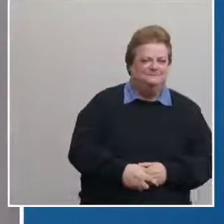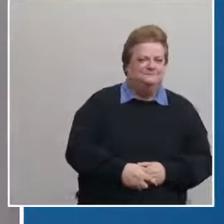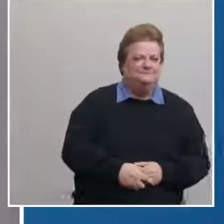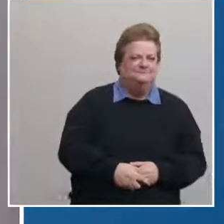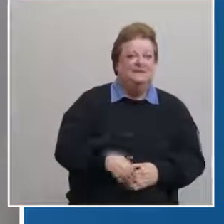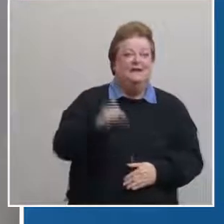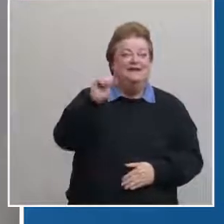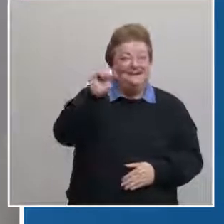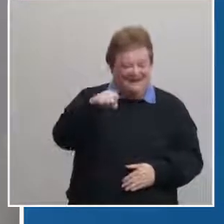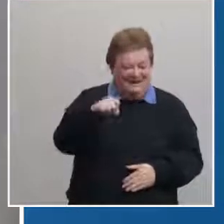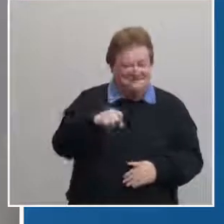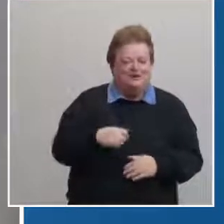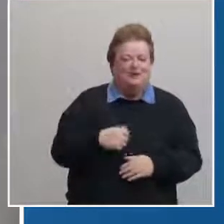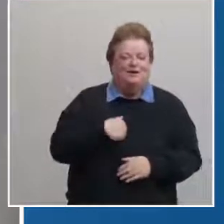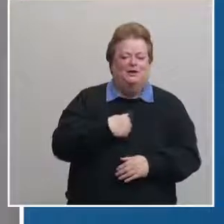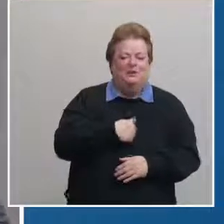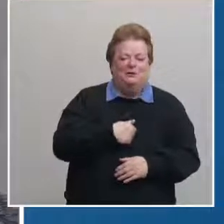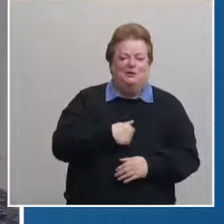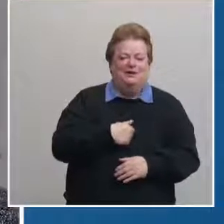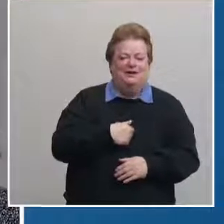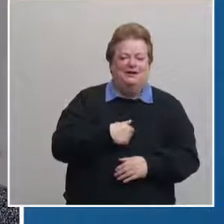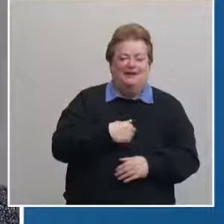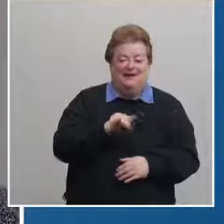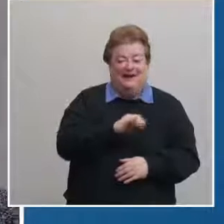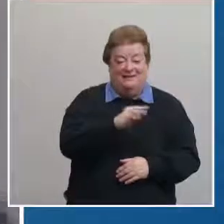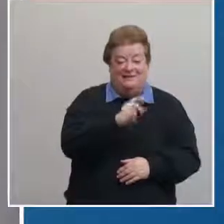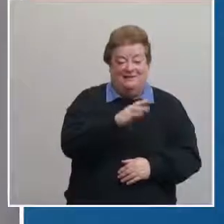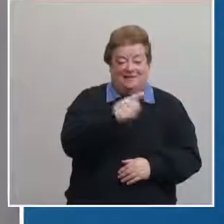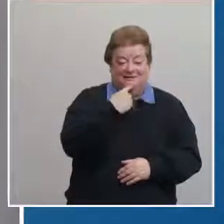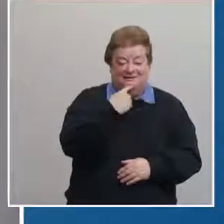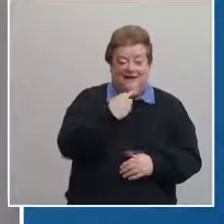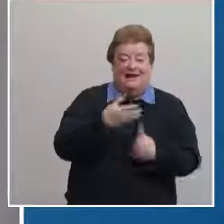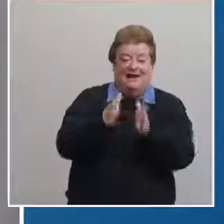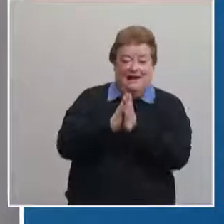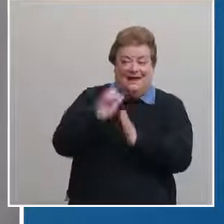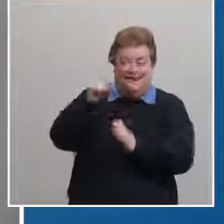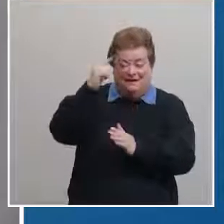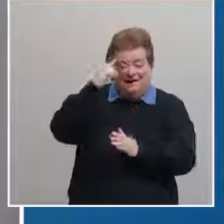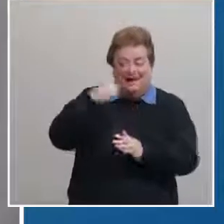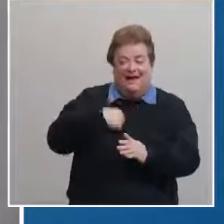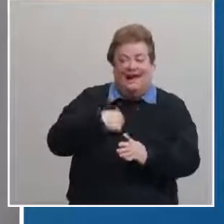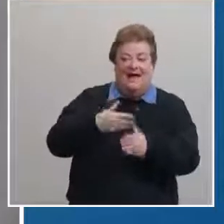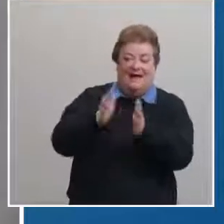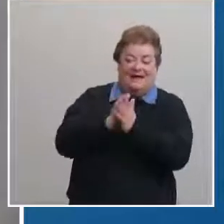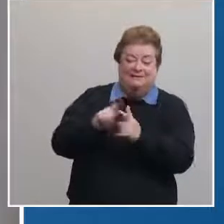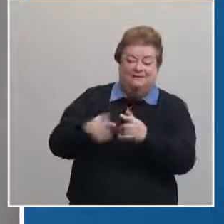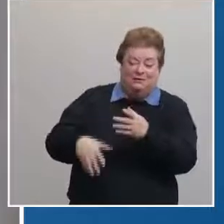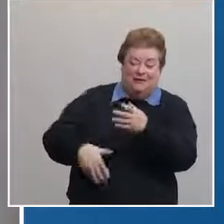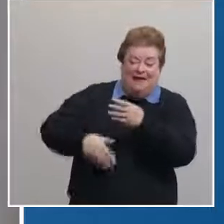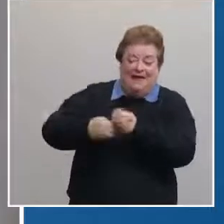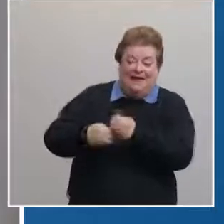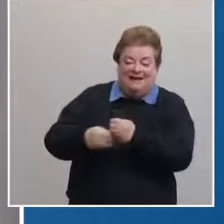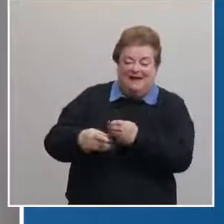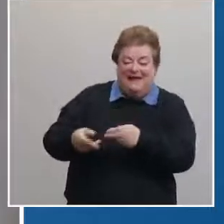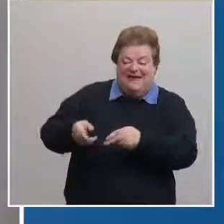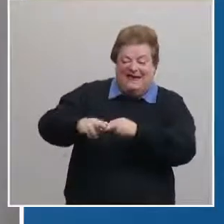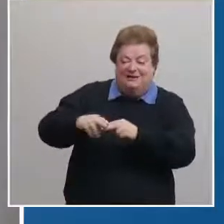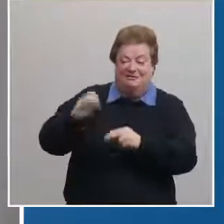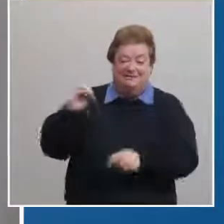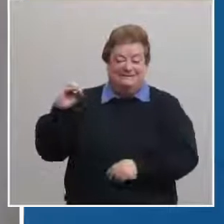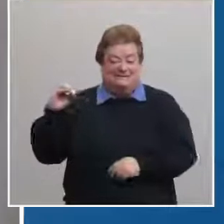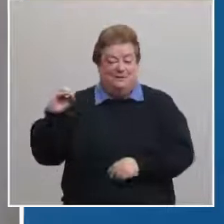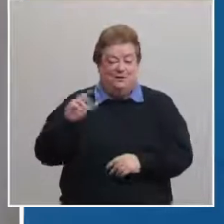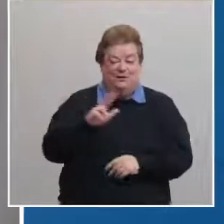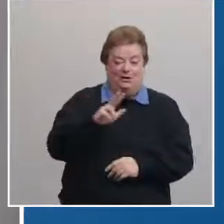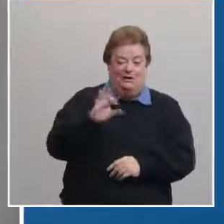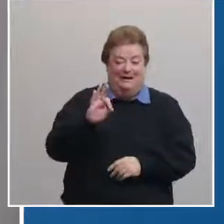yes brent we asked every time as the mayor said i've asked them to add an extra zero to that 3900 but so far